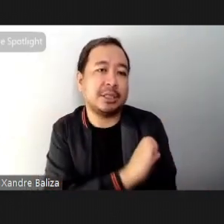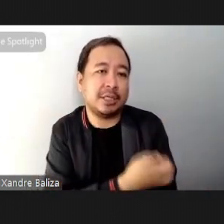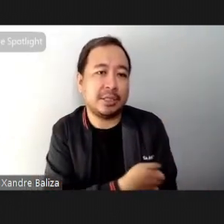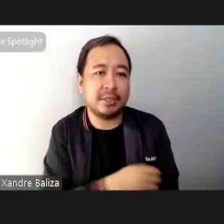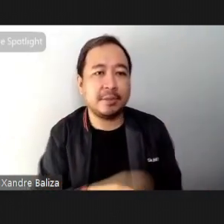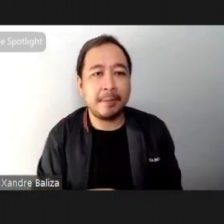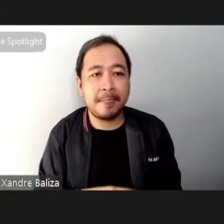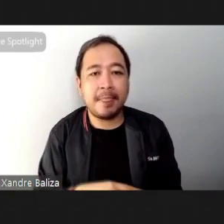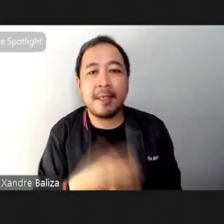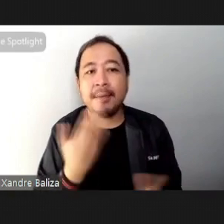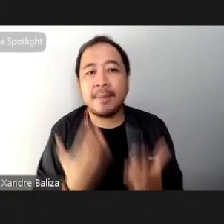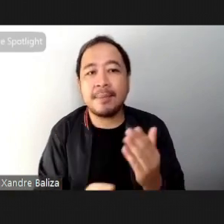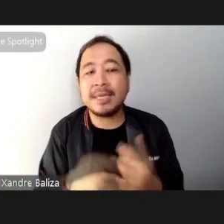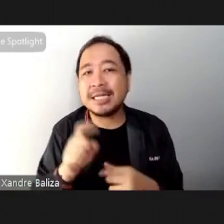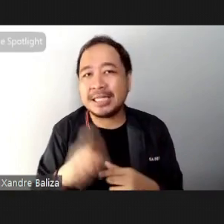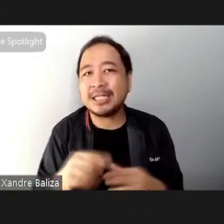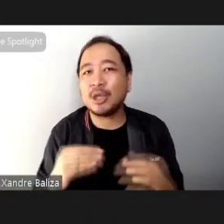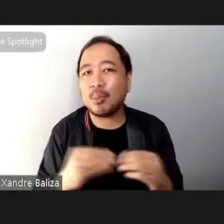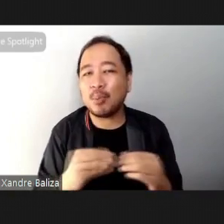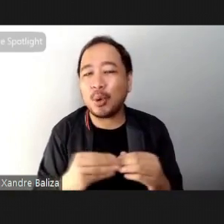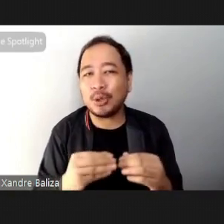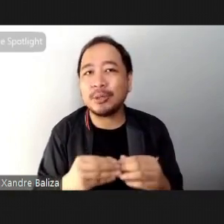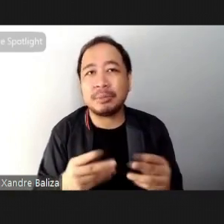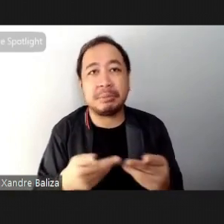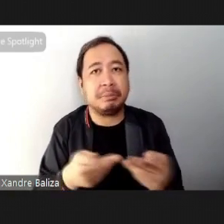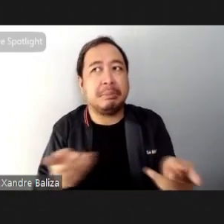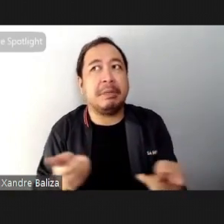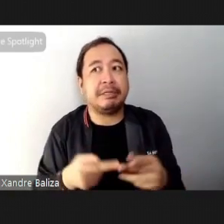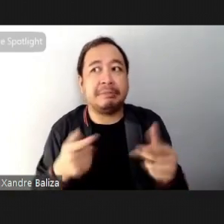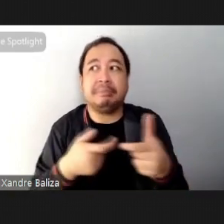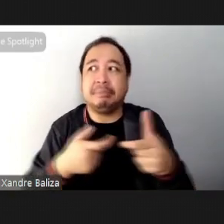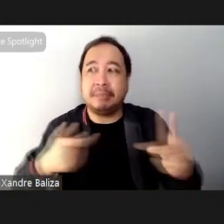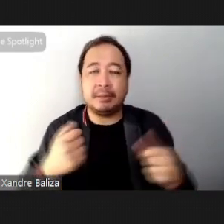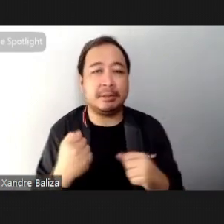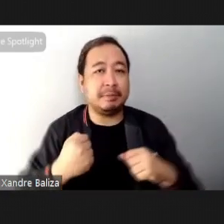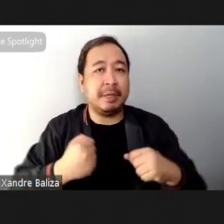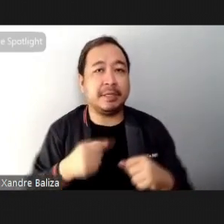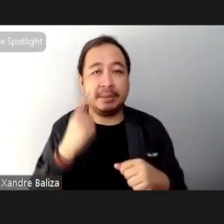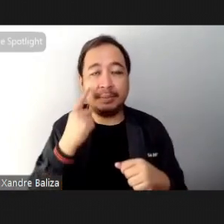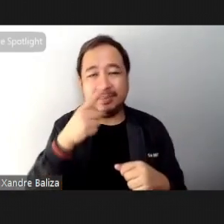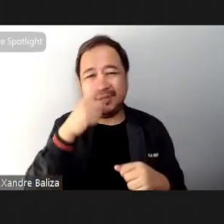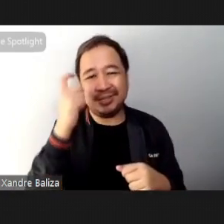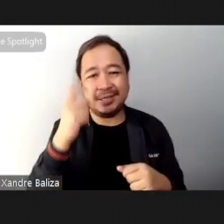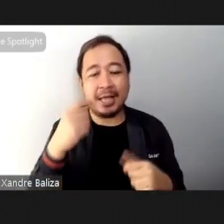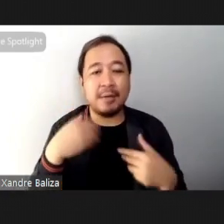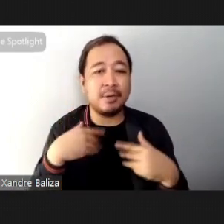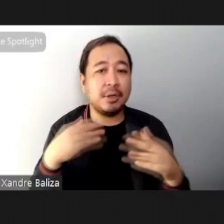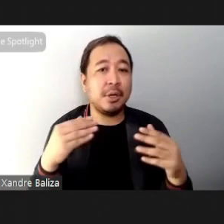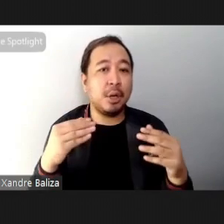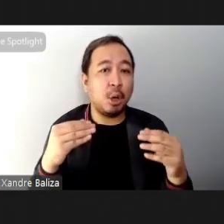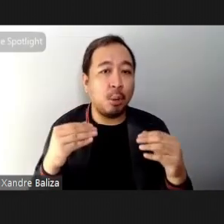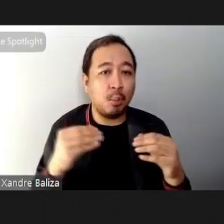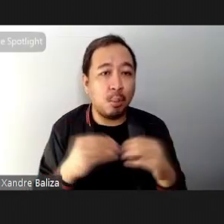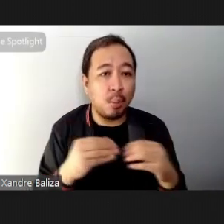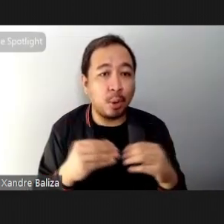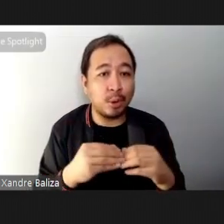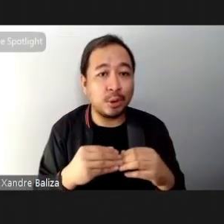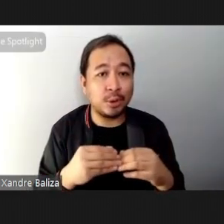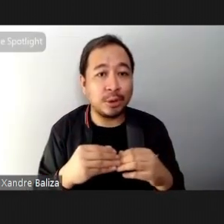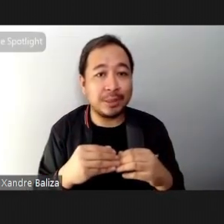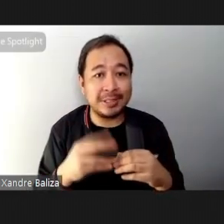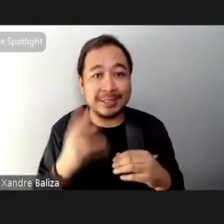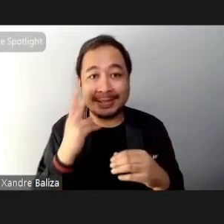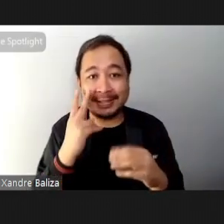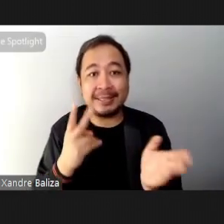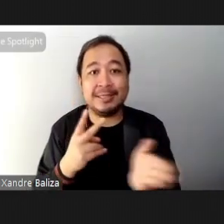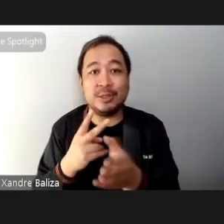need a lot more space for them especially if they're a bit more hectic like the person on the right you can see